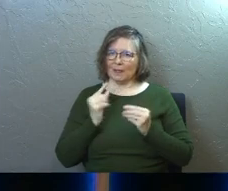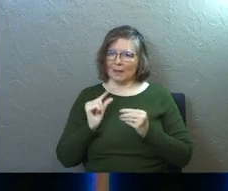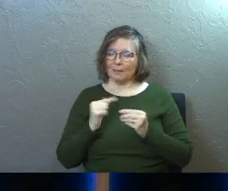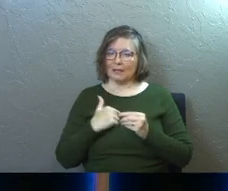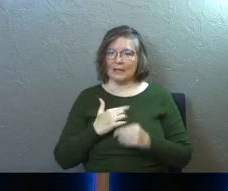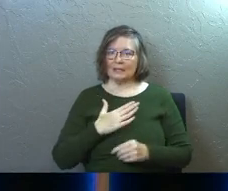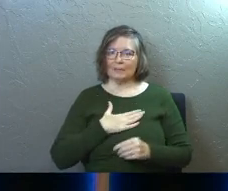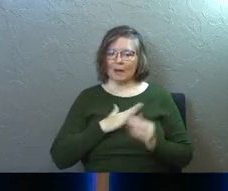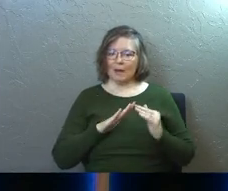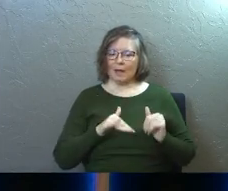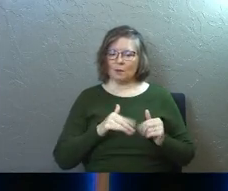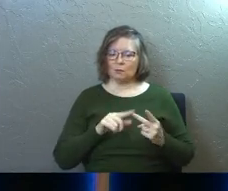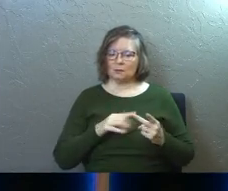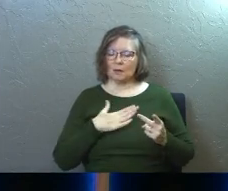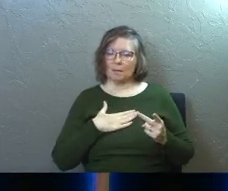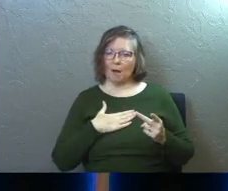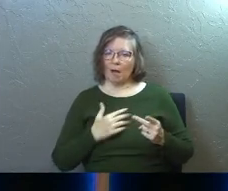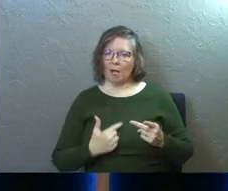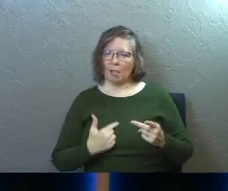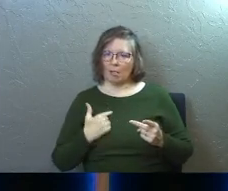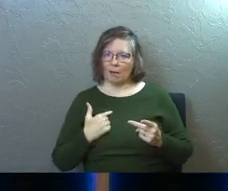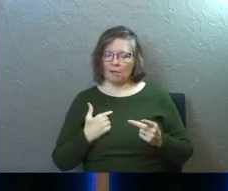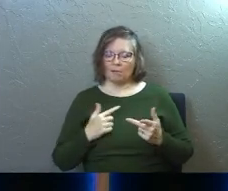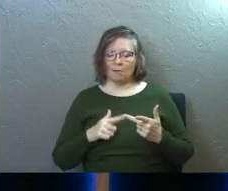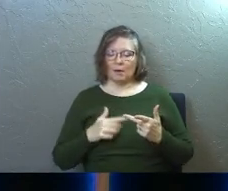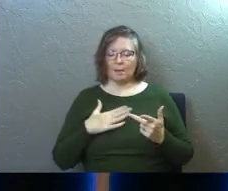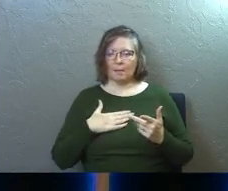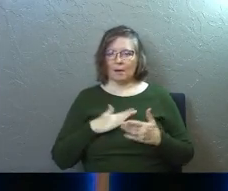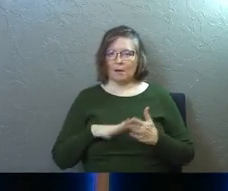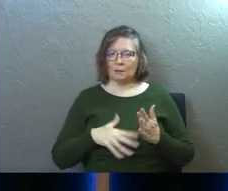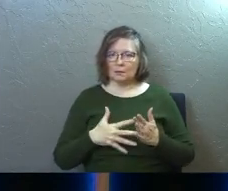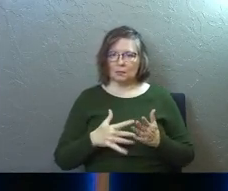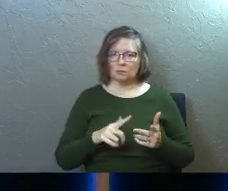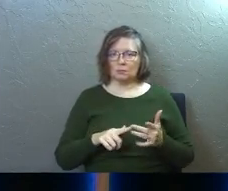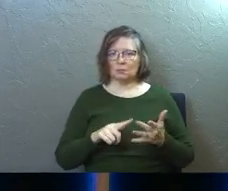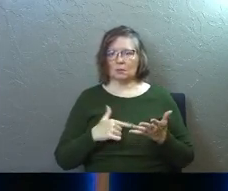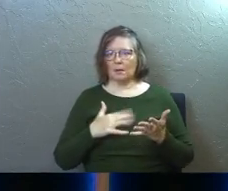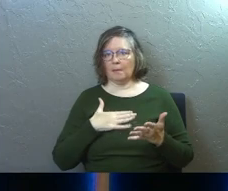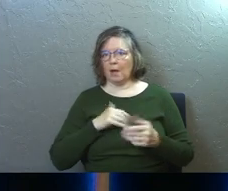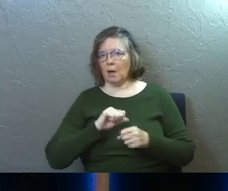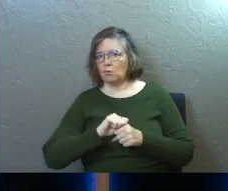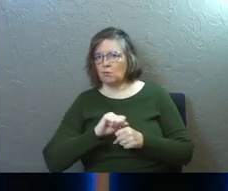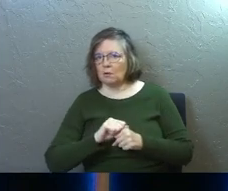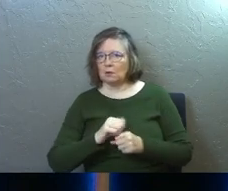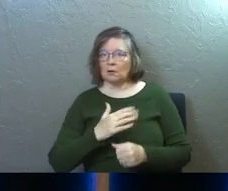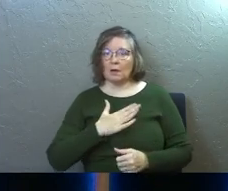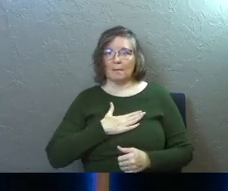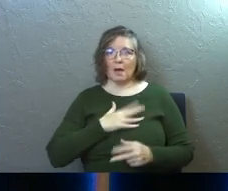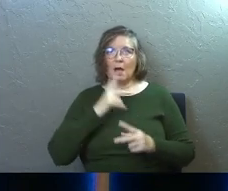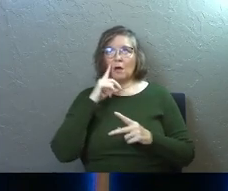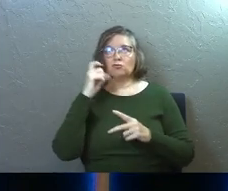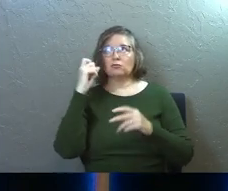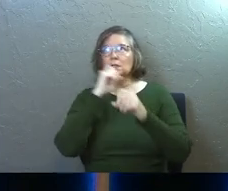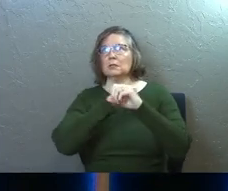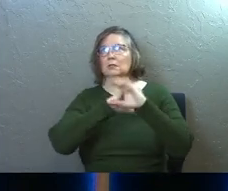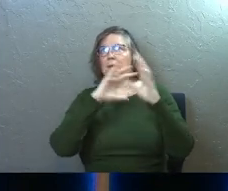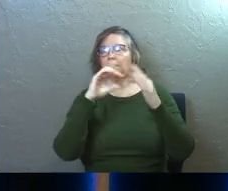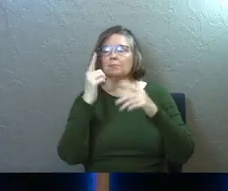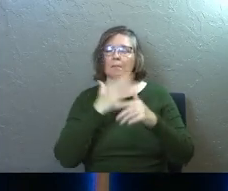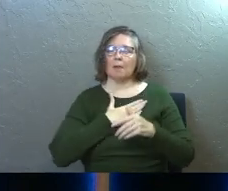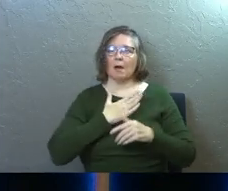Like it's my house, my life, my schedule, my career, my dreams. Right? Like it's, all that stuff is mine.